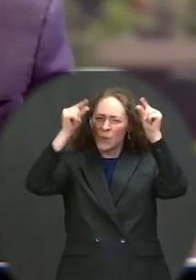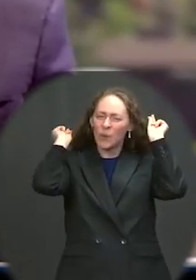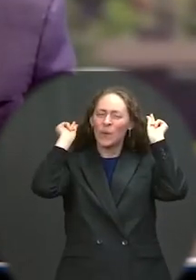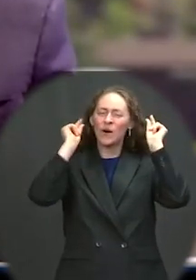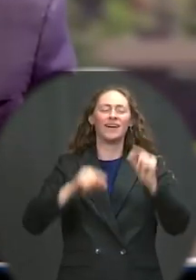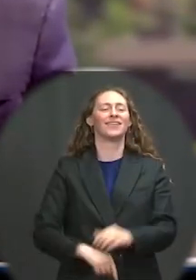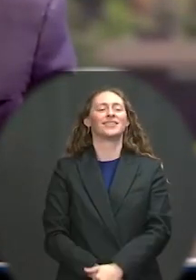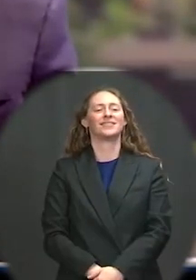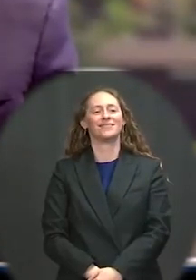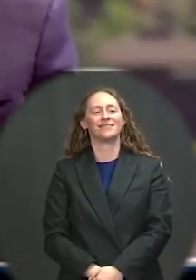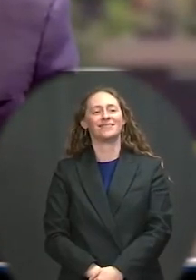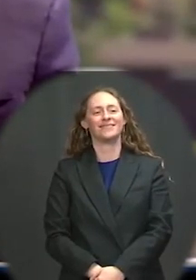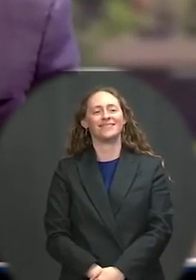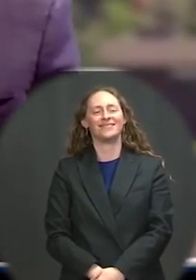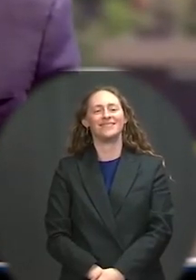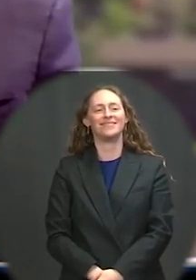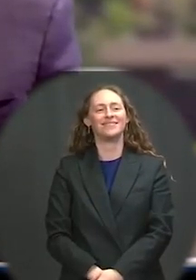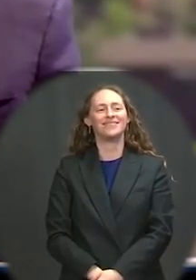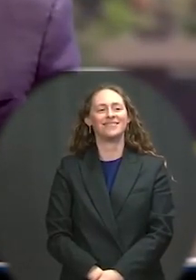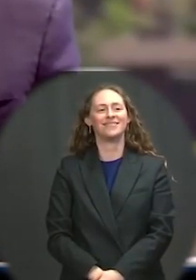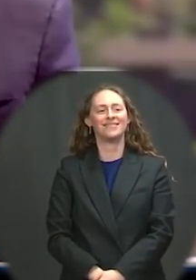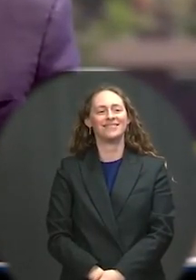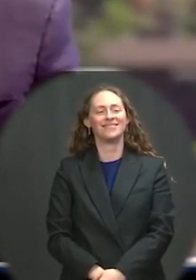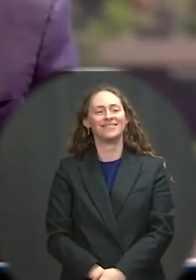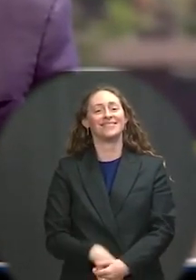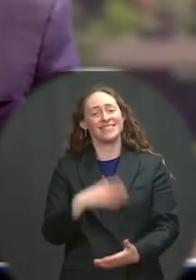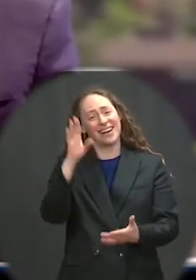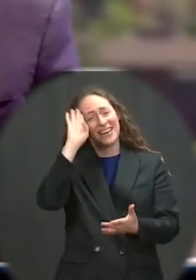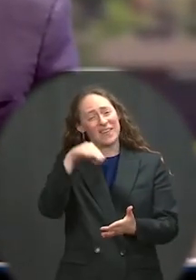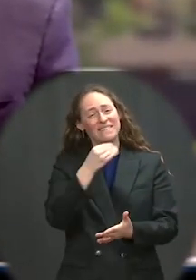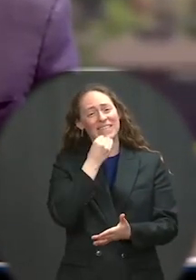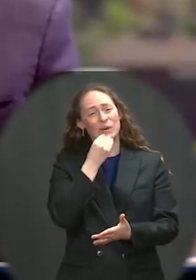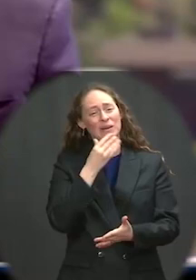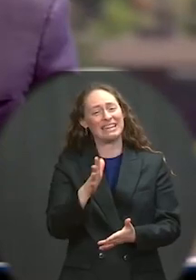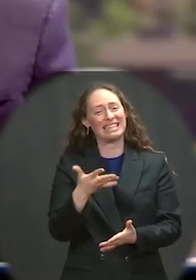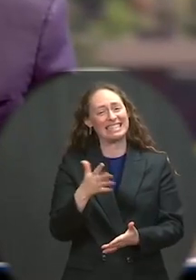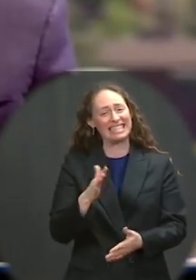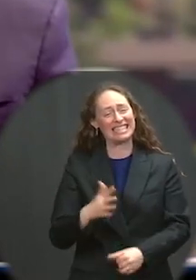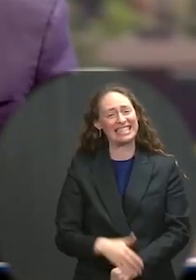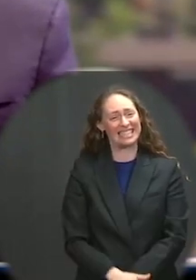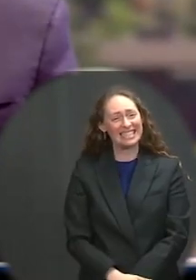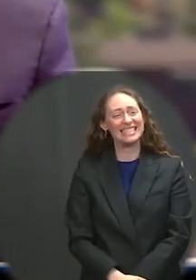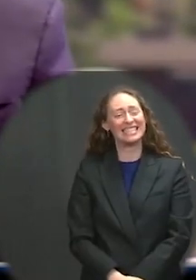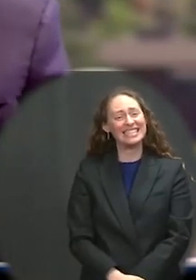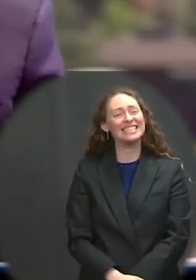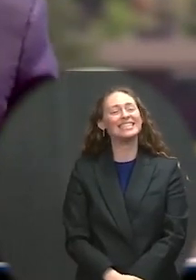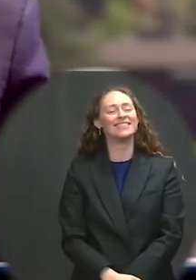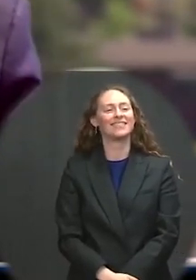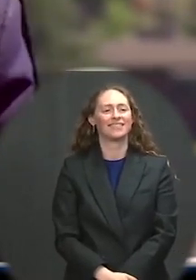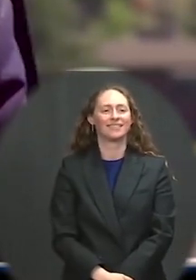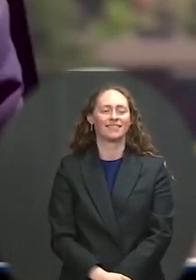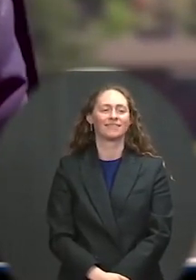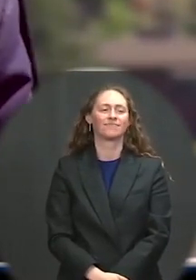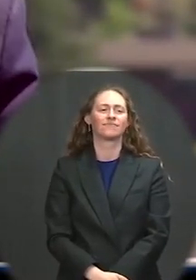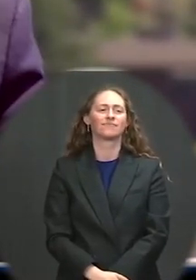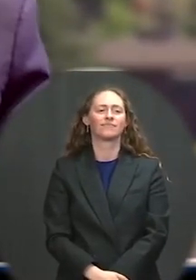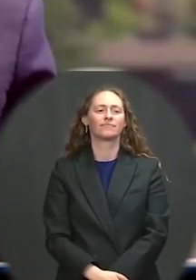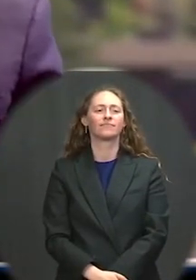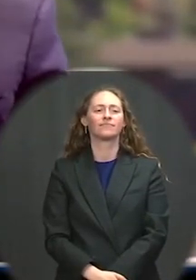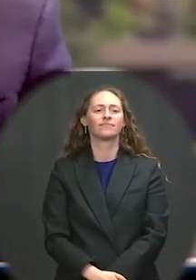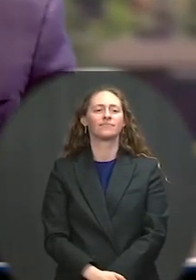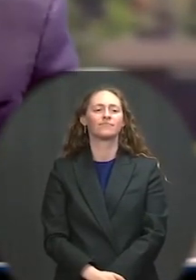Look, your meals, I should say. And you memorized — and this is part I found would have been hard —